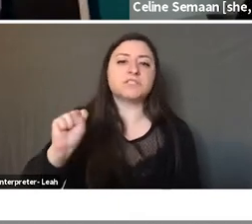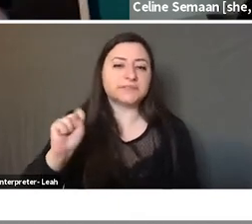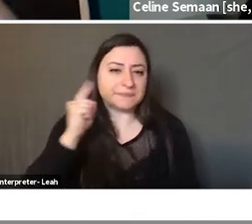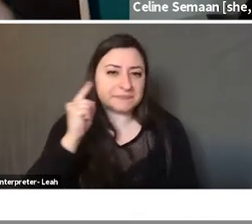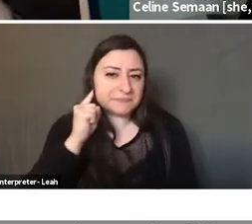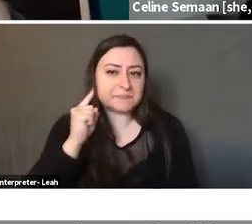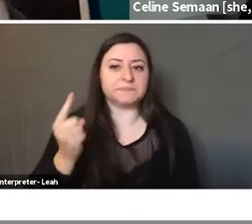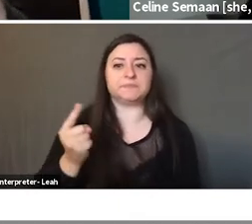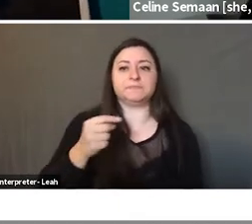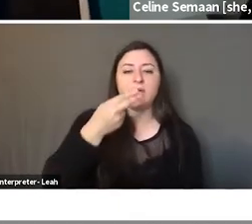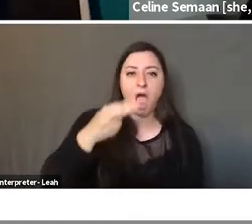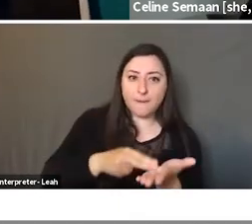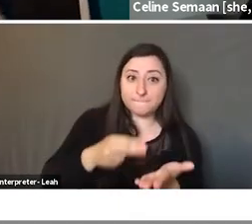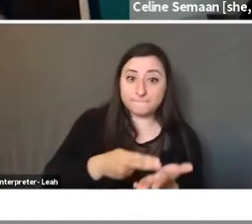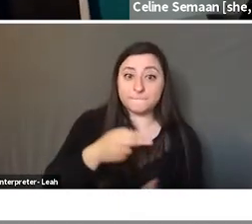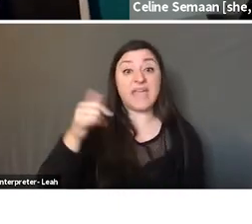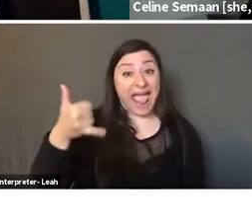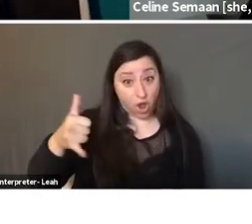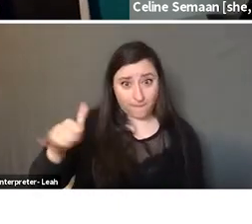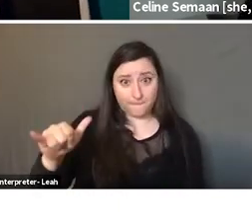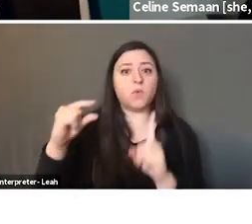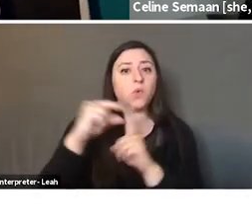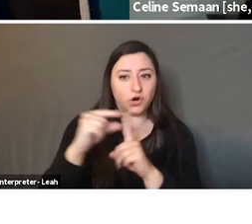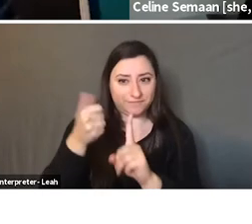Hummus is an Arabic word.